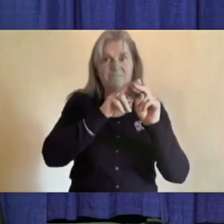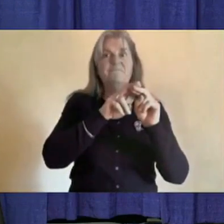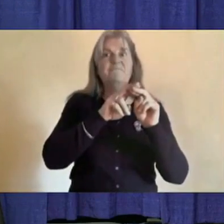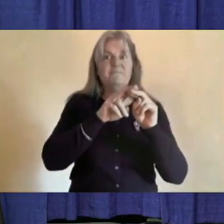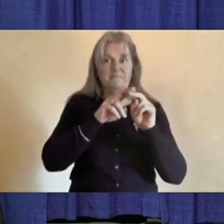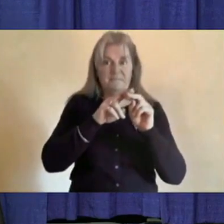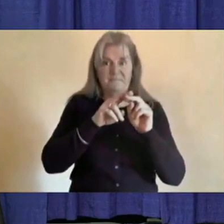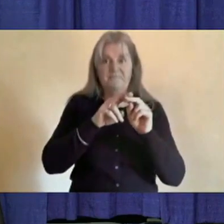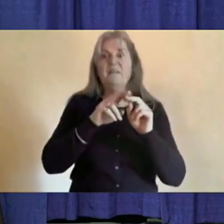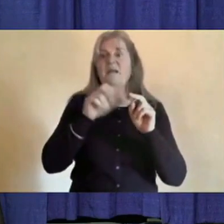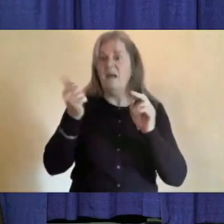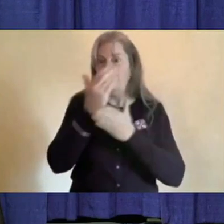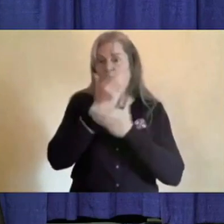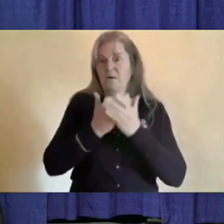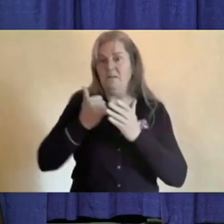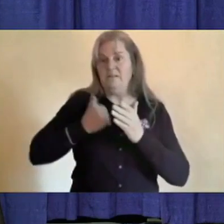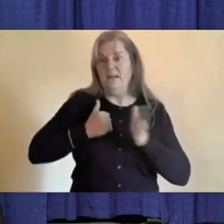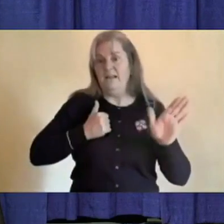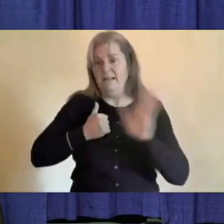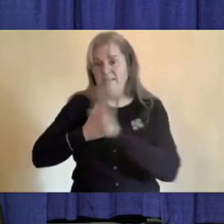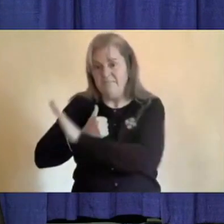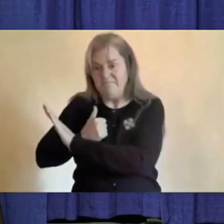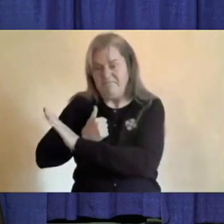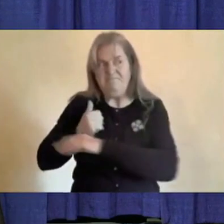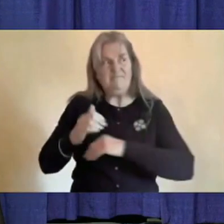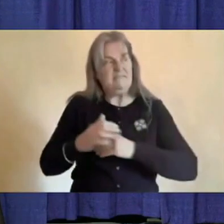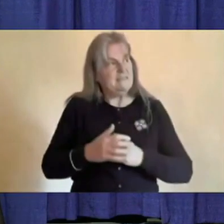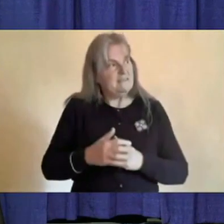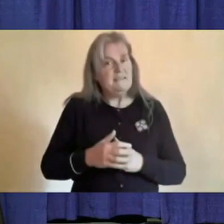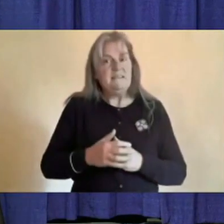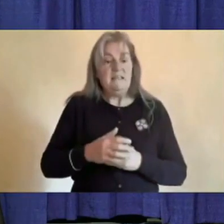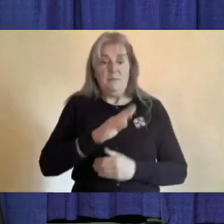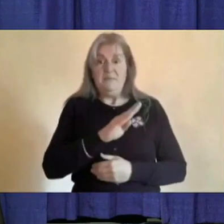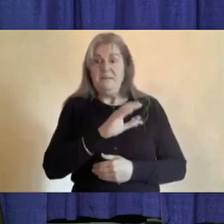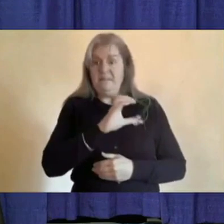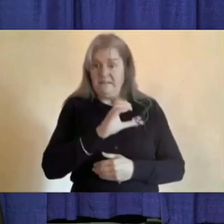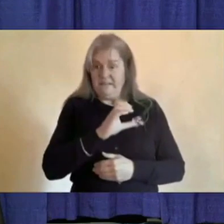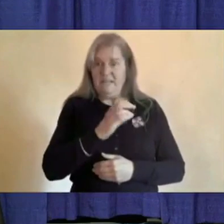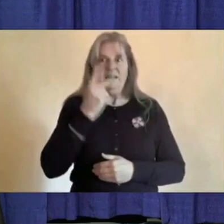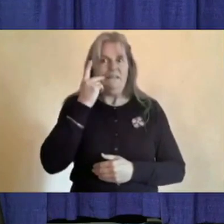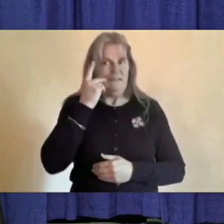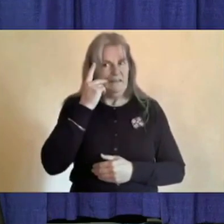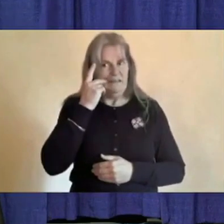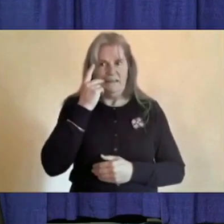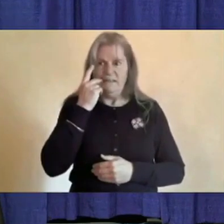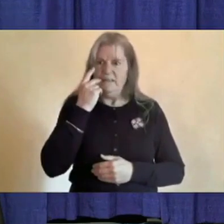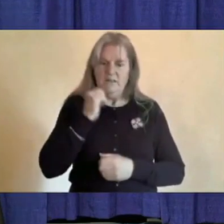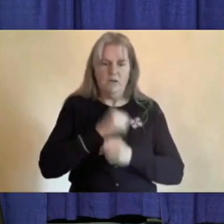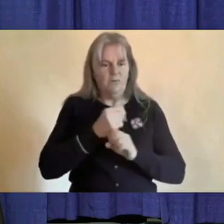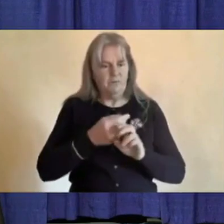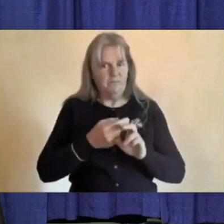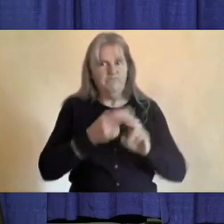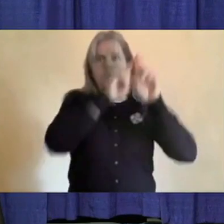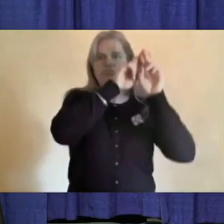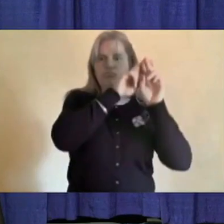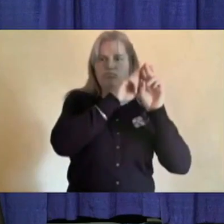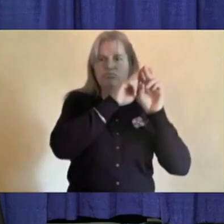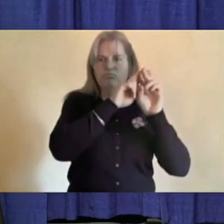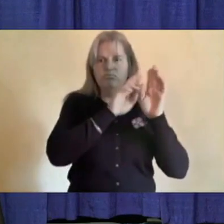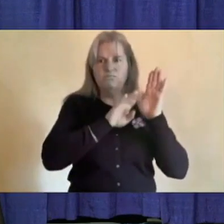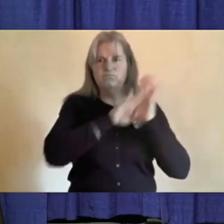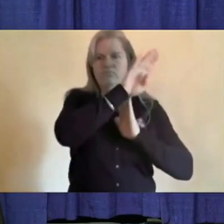other jurisdictions. BC has seen recent spikes of course and while this increase is being attributed